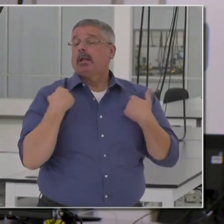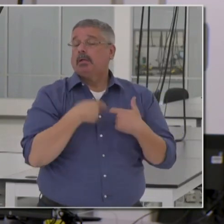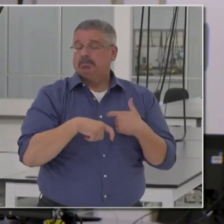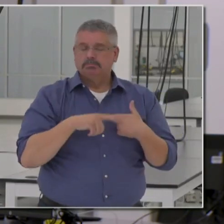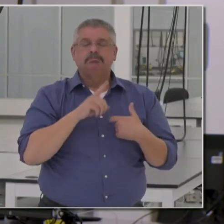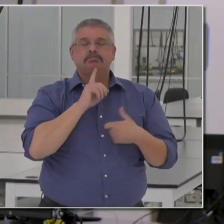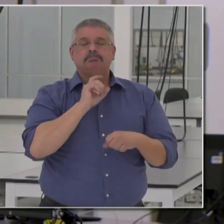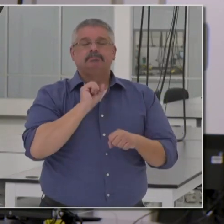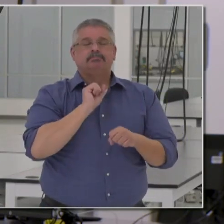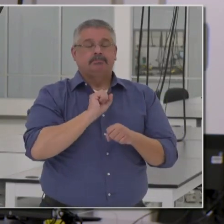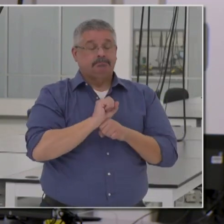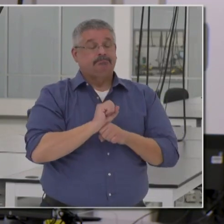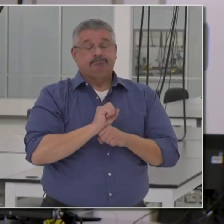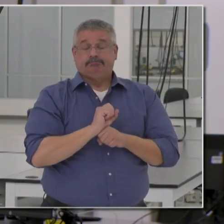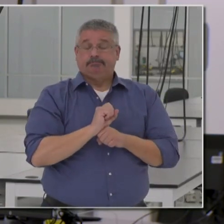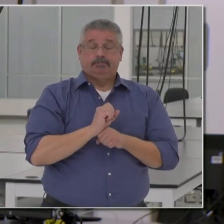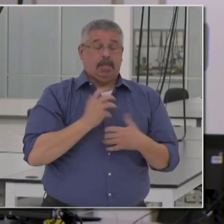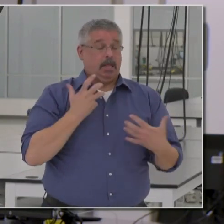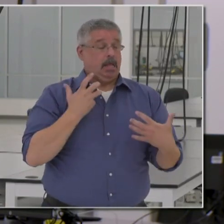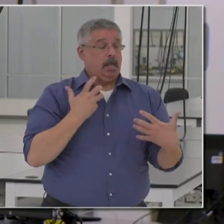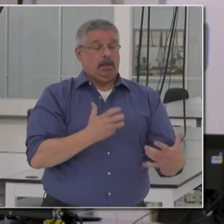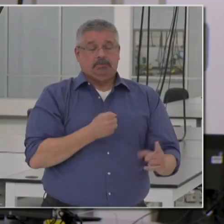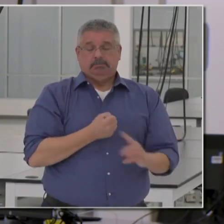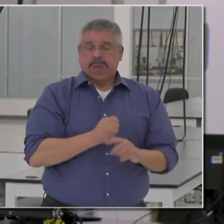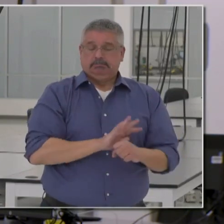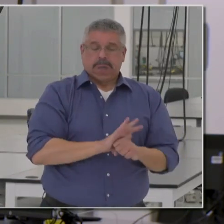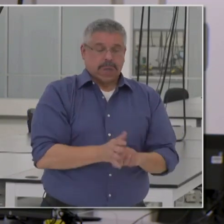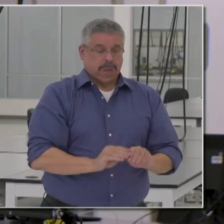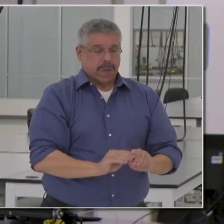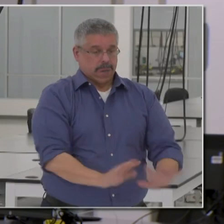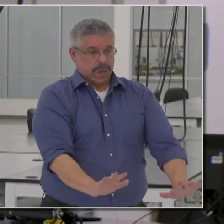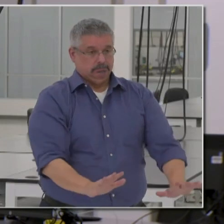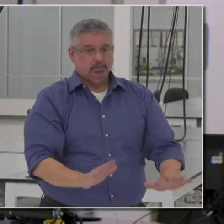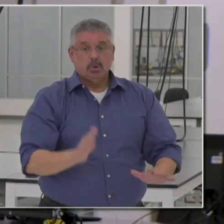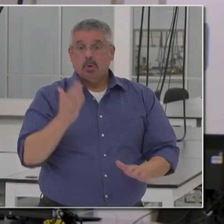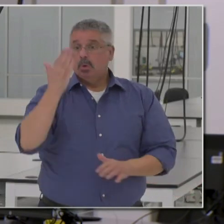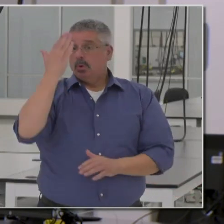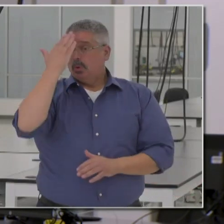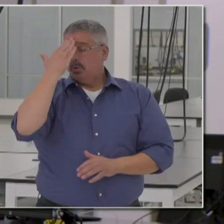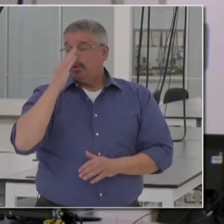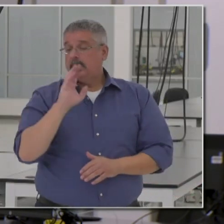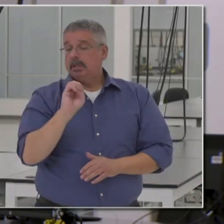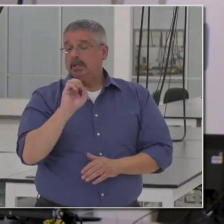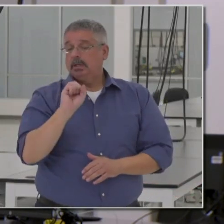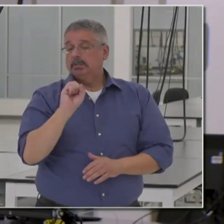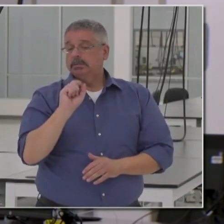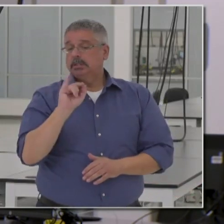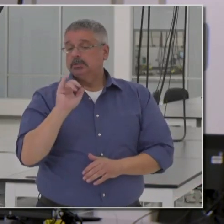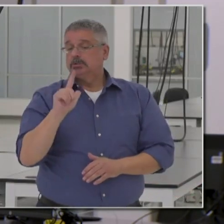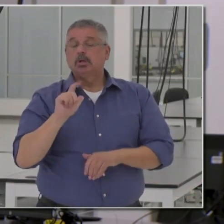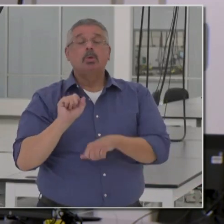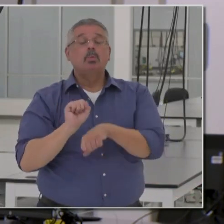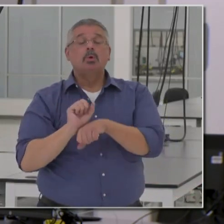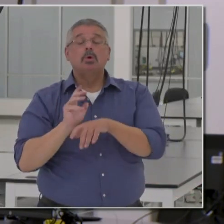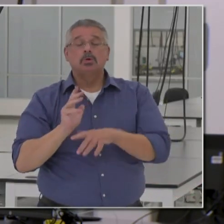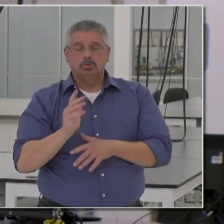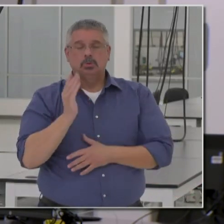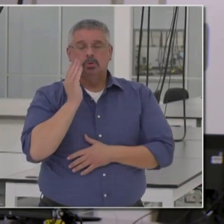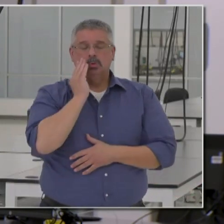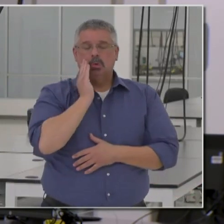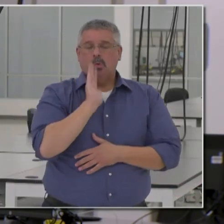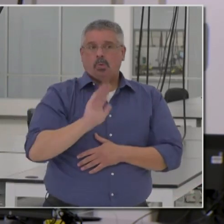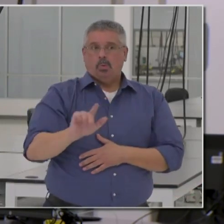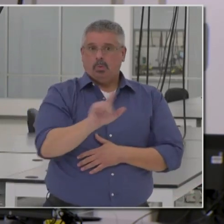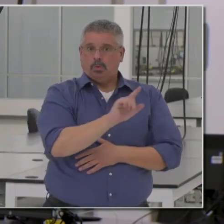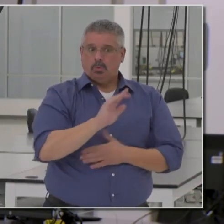are very heavily impacted by the pandemic. We know that essential workers have a very special impact. So we want to make sure that those